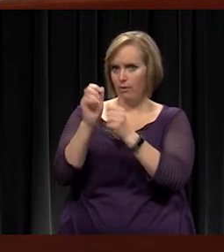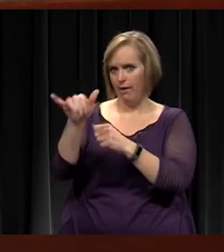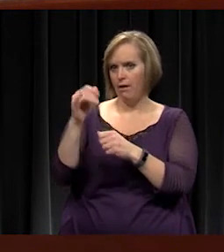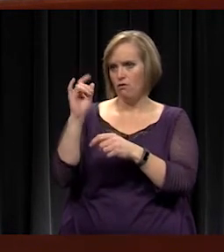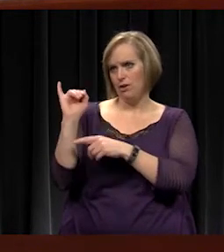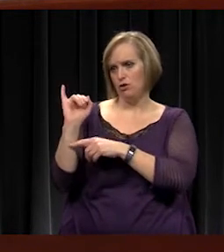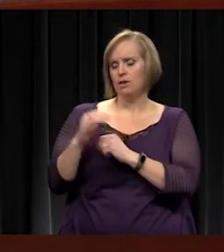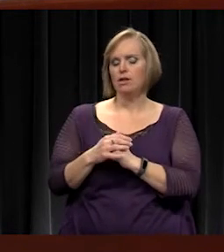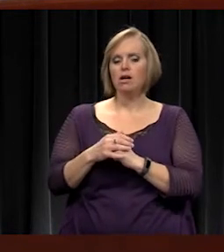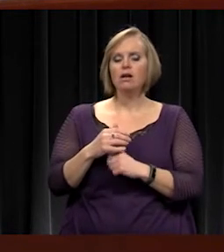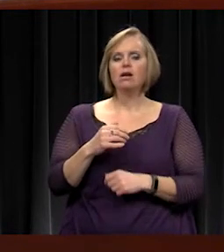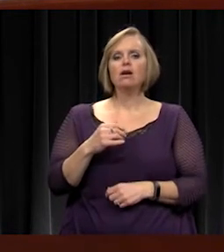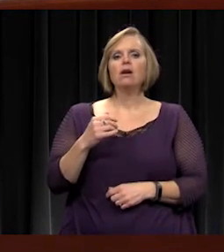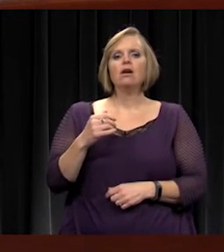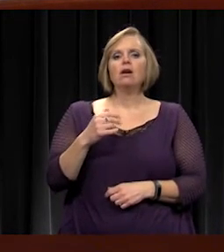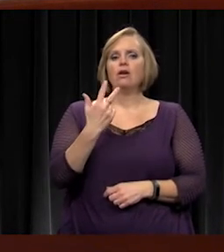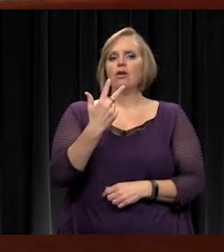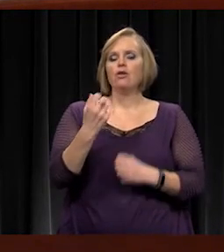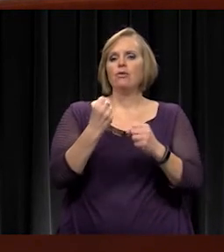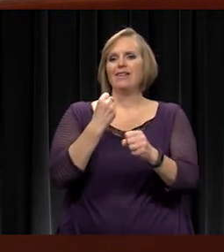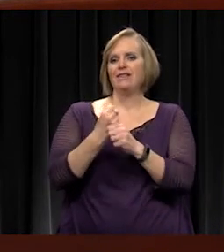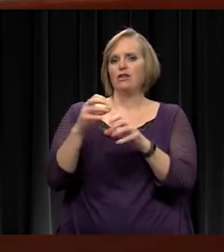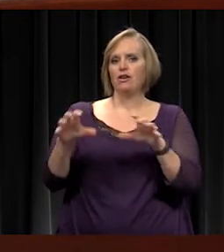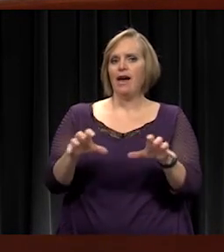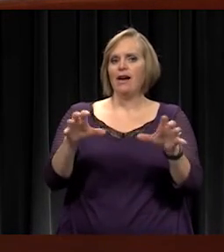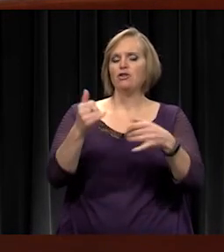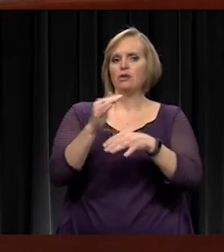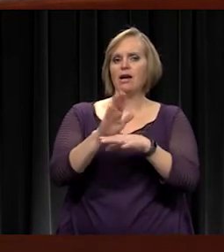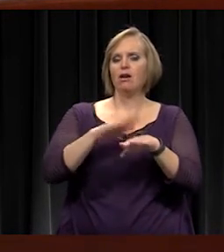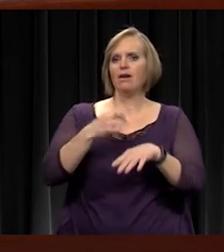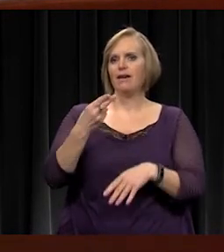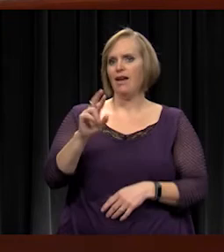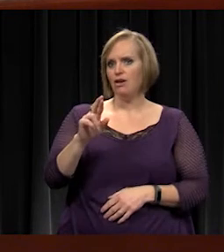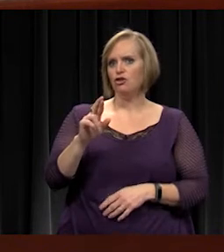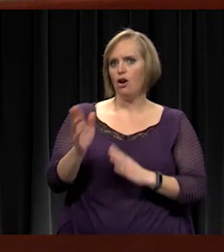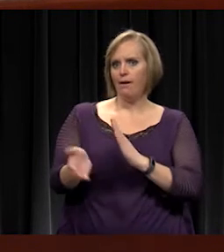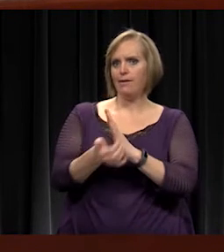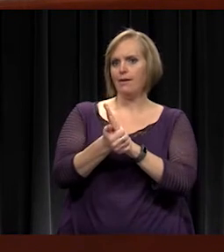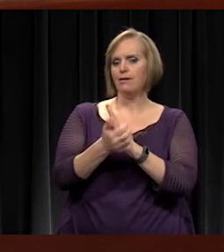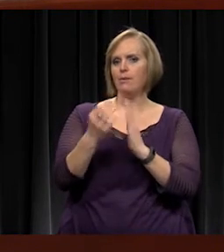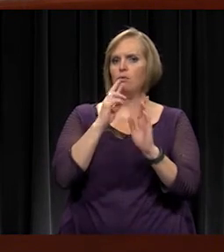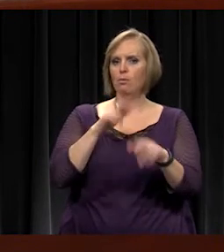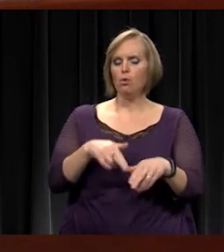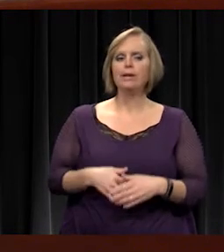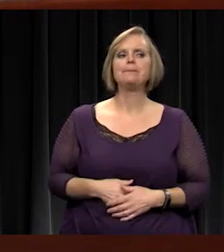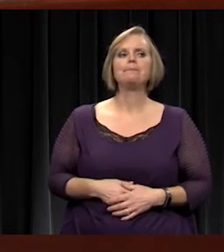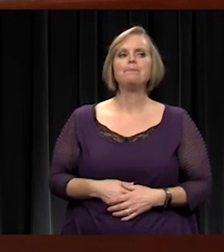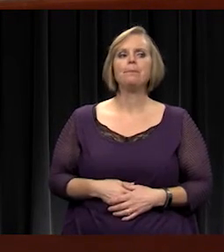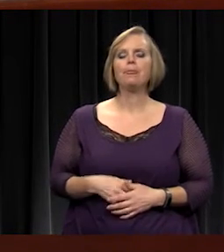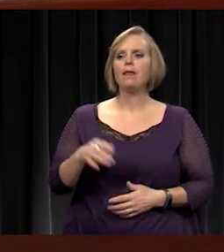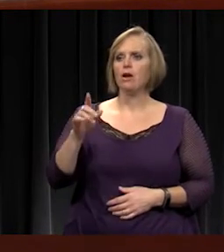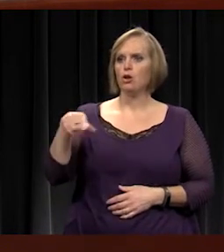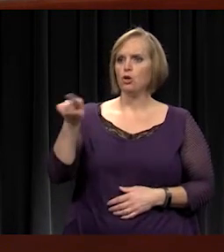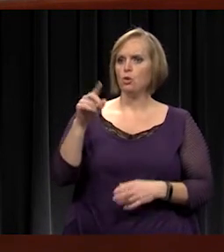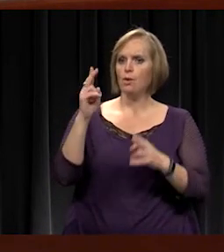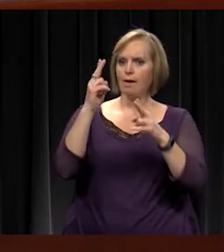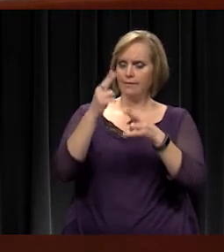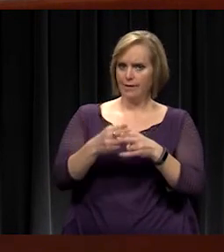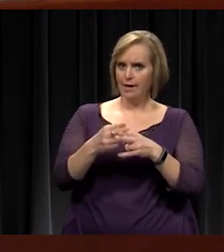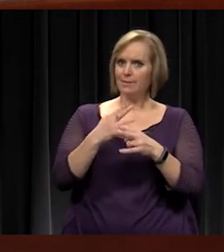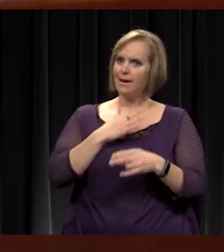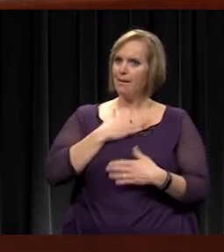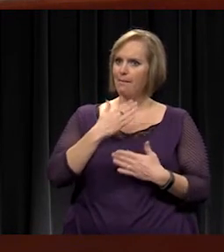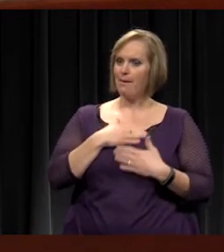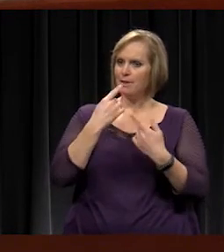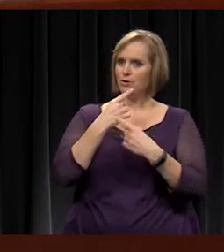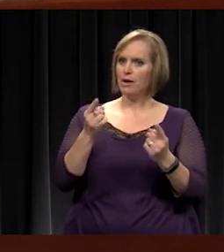Through your action tonight on the HR addendum and report, you have named and it pleases me to